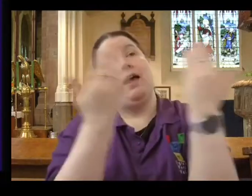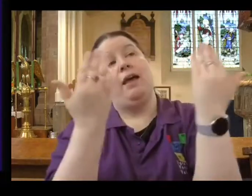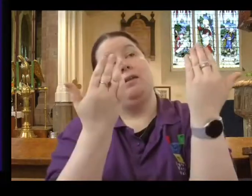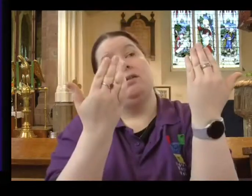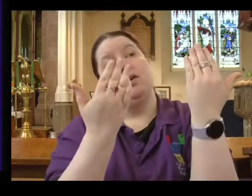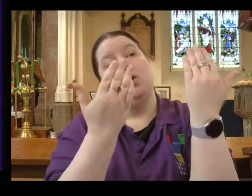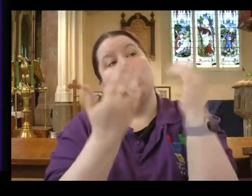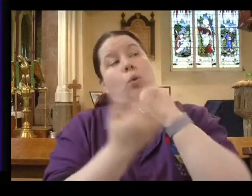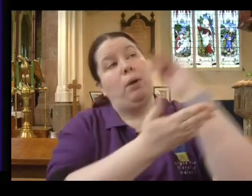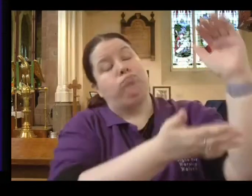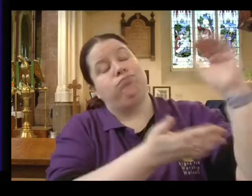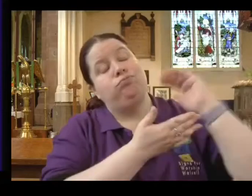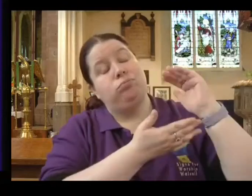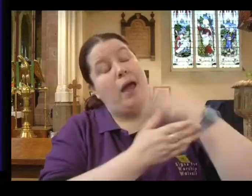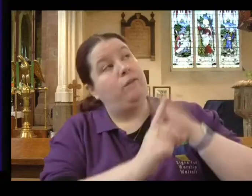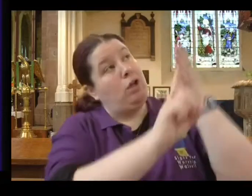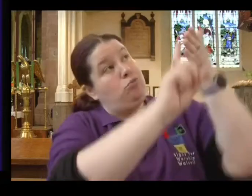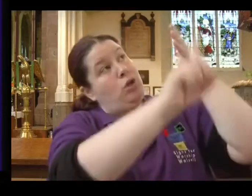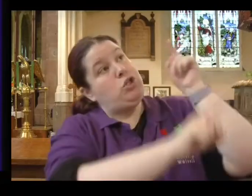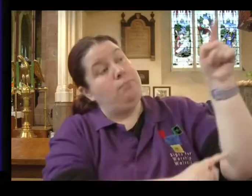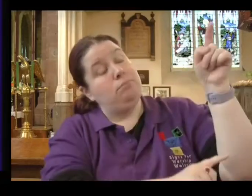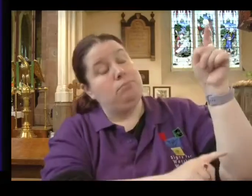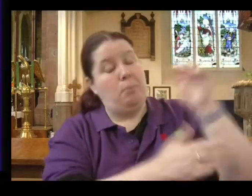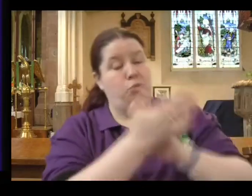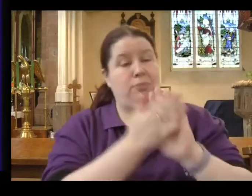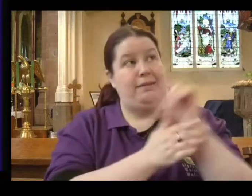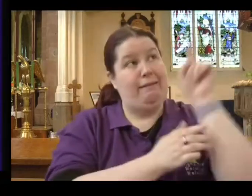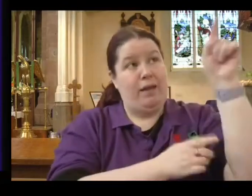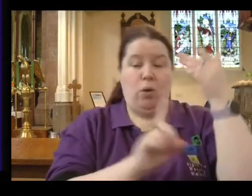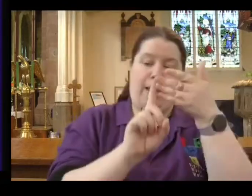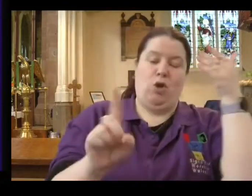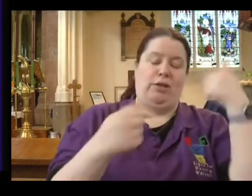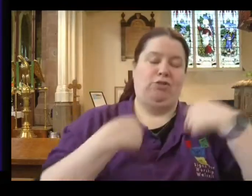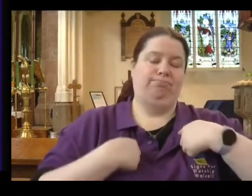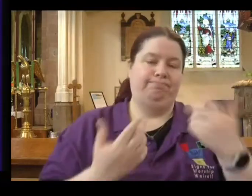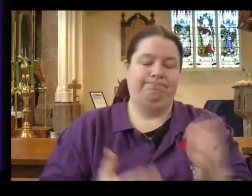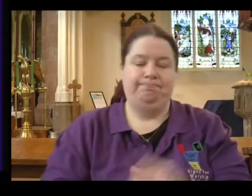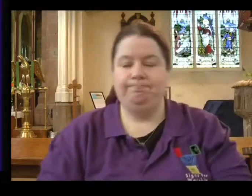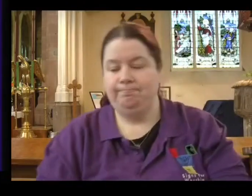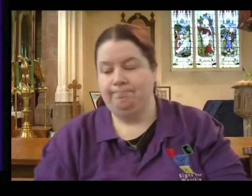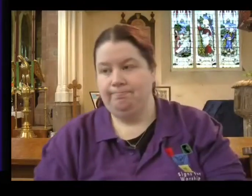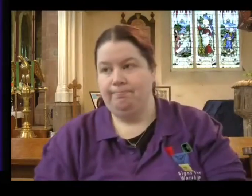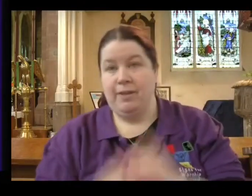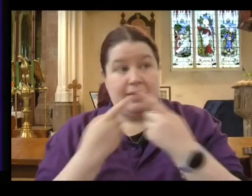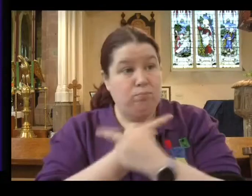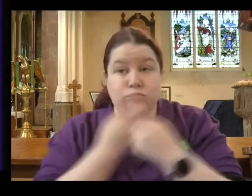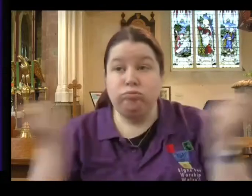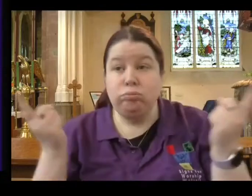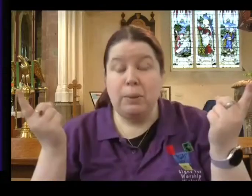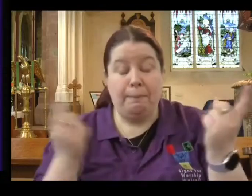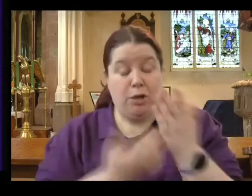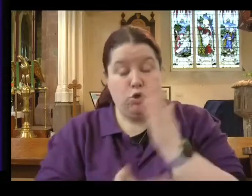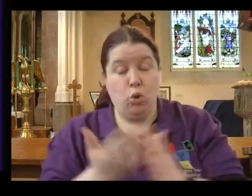Jesus. If we acknowledge him, he will acknowledge us. This is a message to wake up,